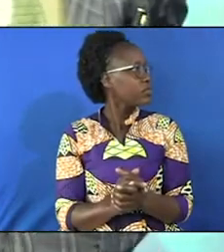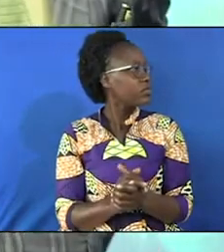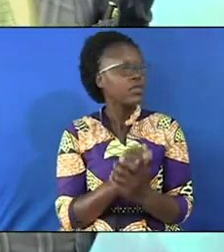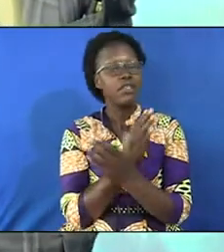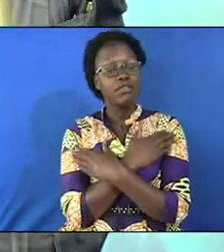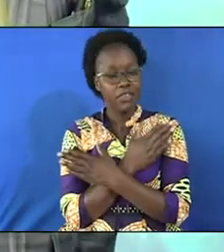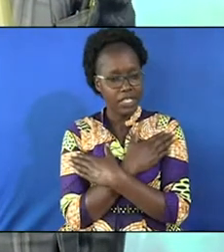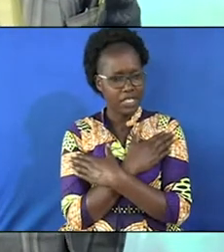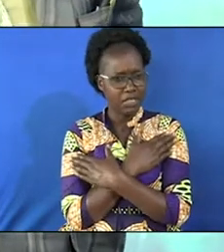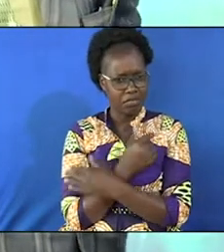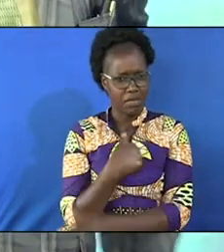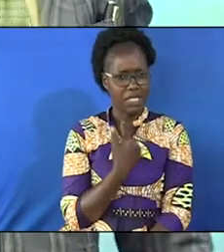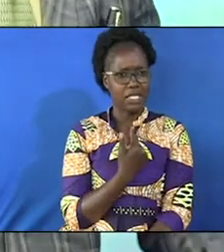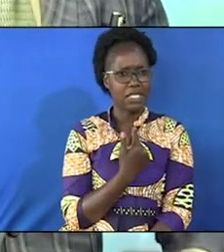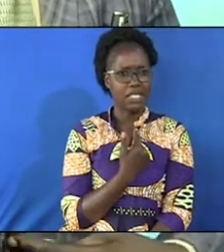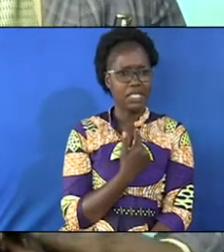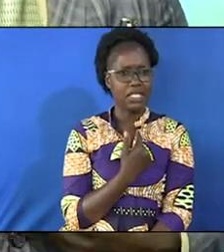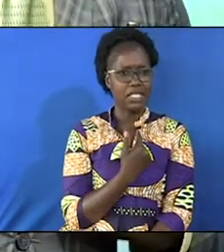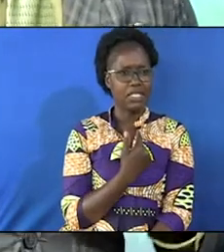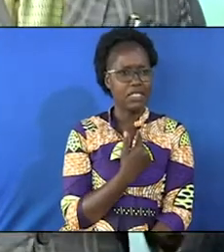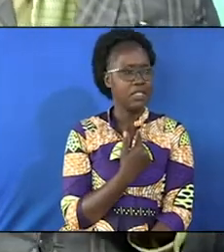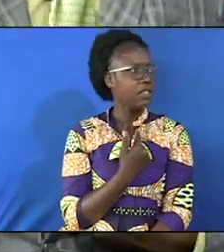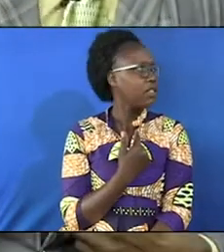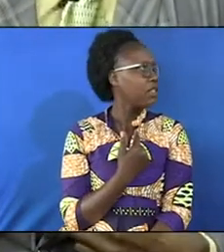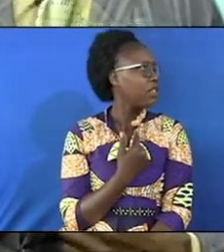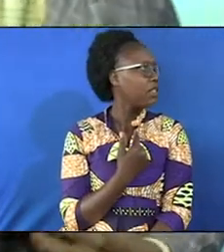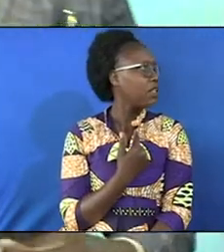a friend of mine who is like skin